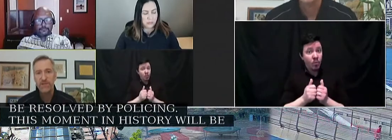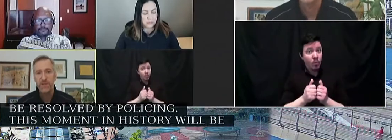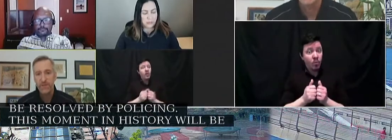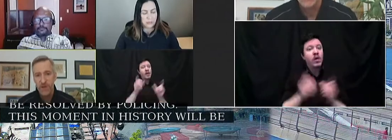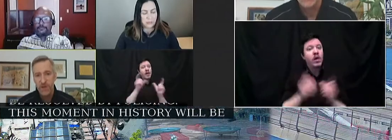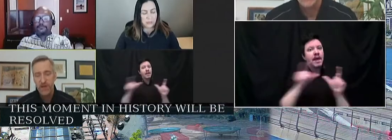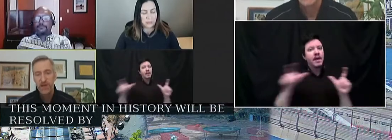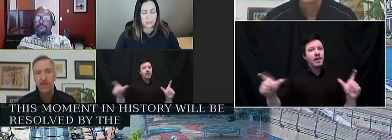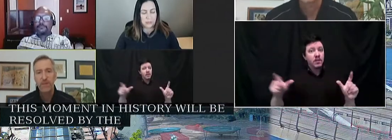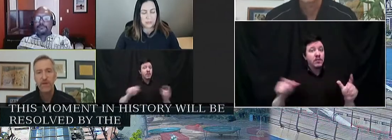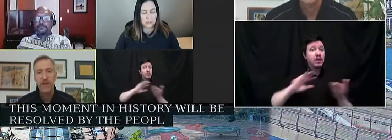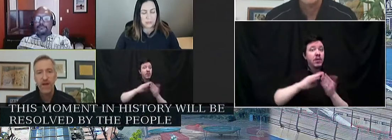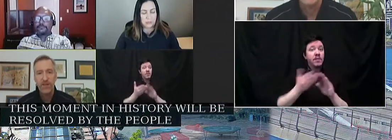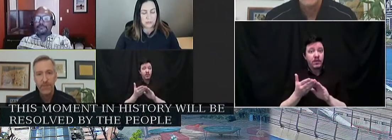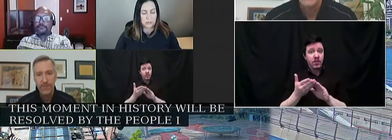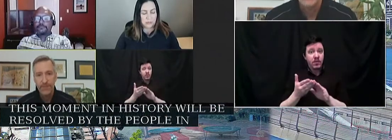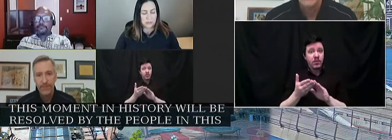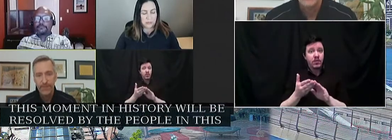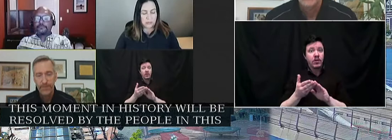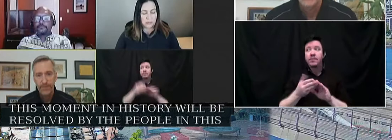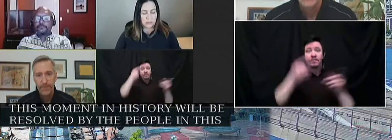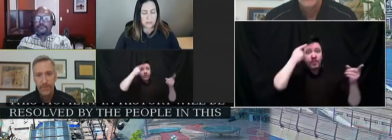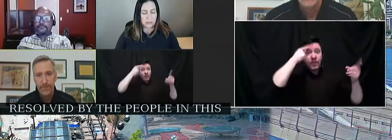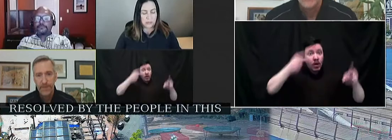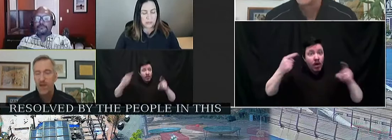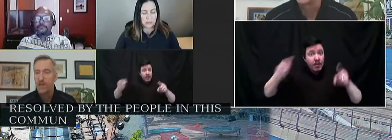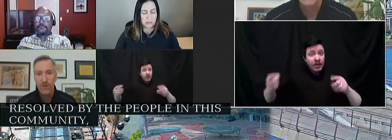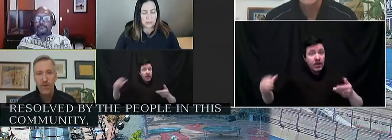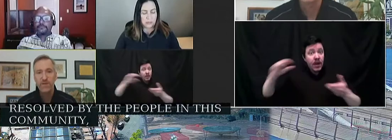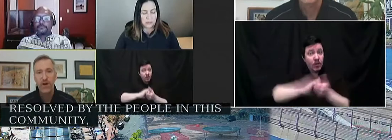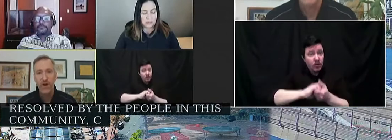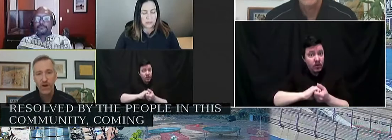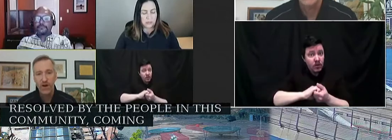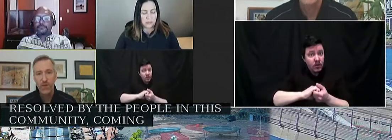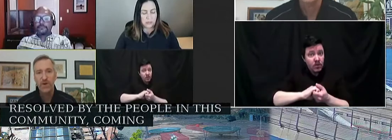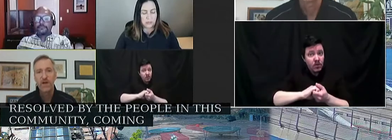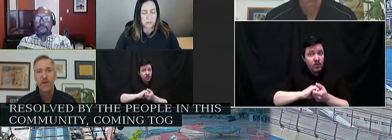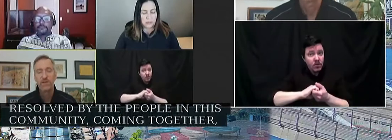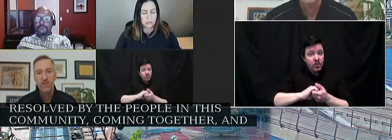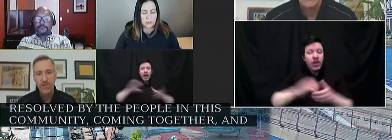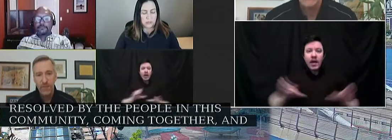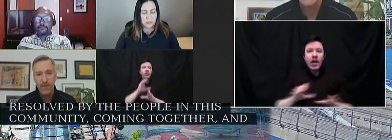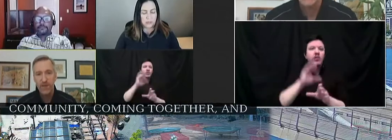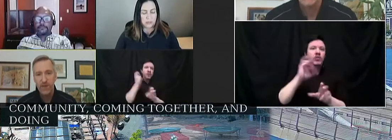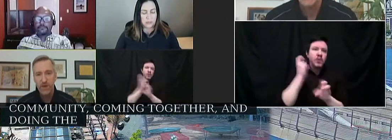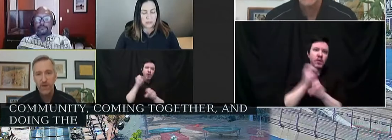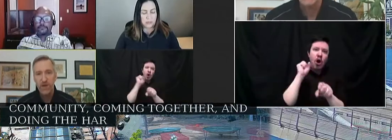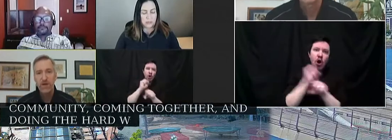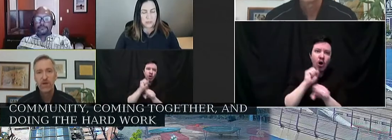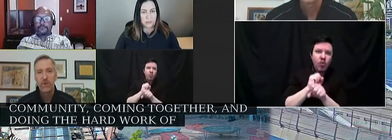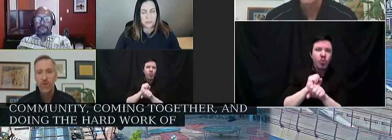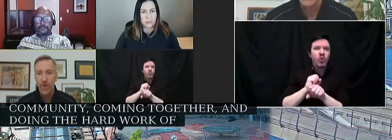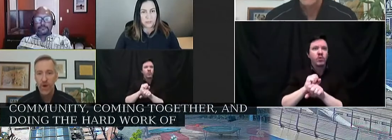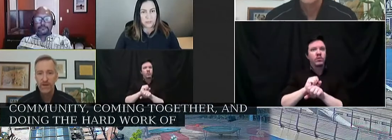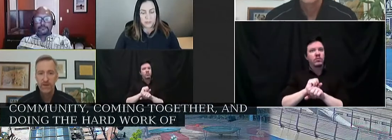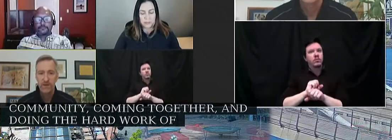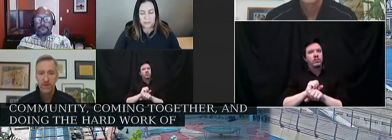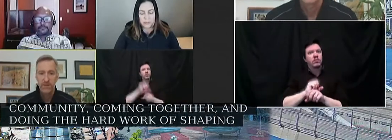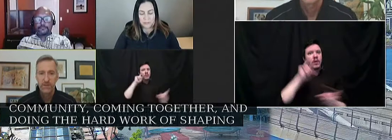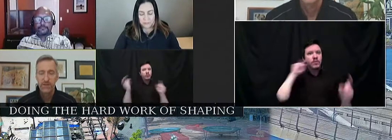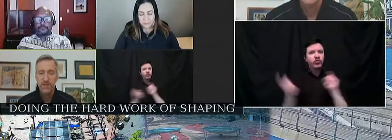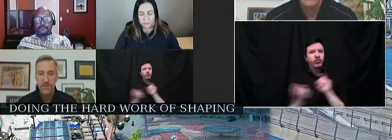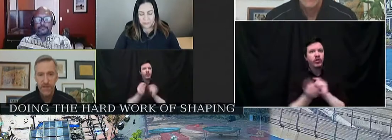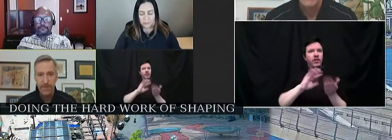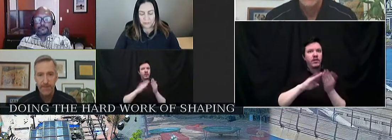people of this community coming together and doing the hard work of shaping the community we want